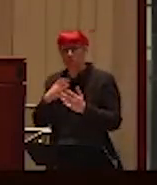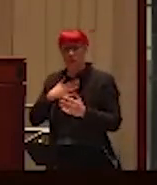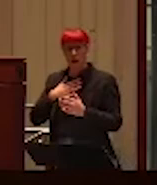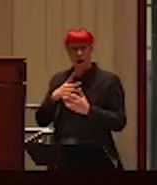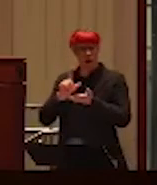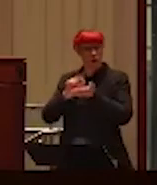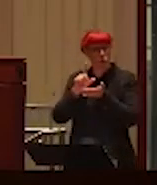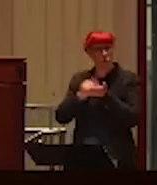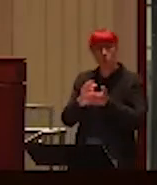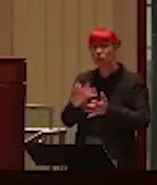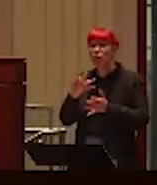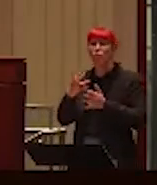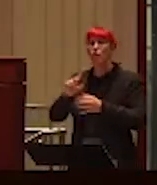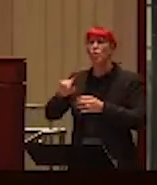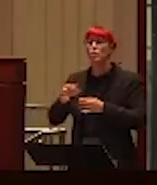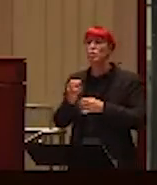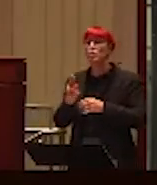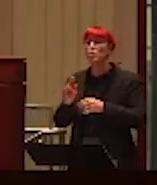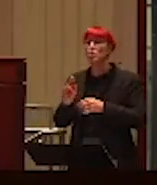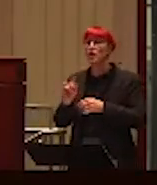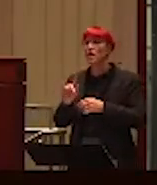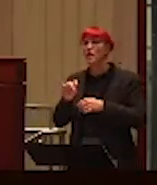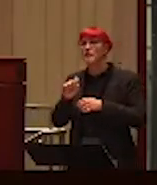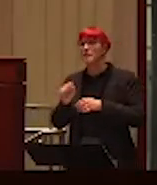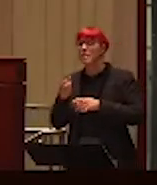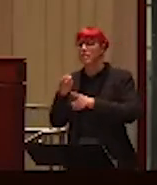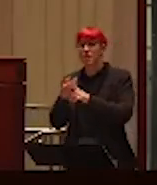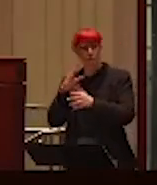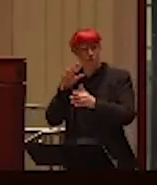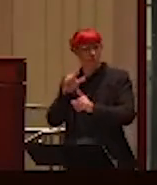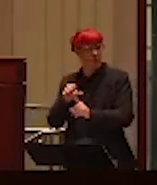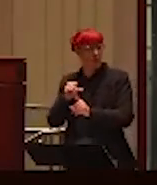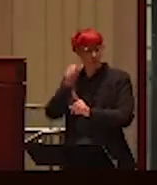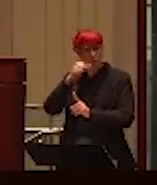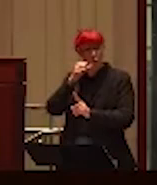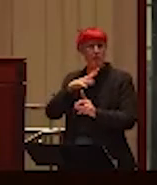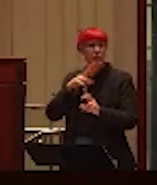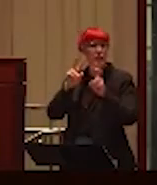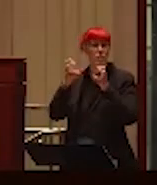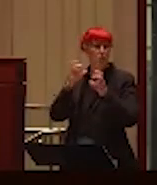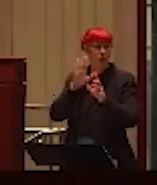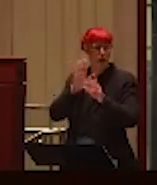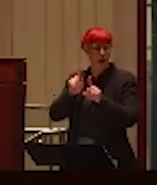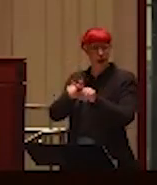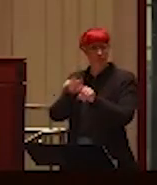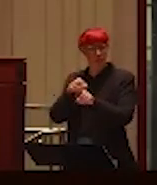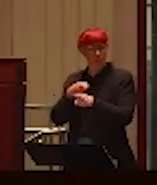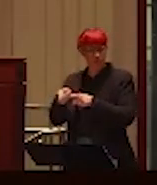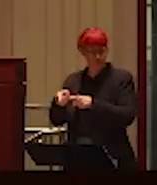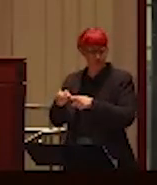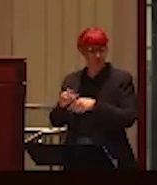write about women's issue as, as one of their specialties. And so, so I, I'm, calculate, there's about 25,